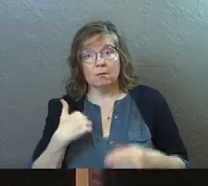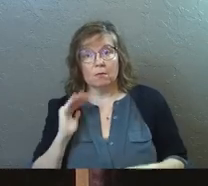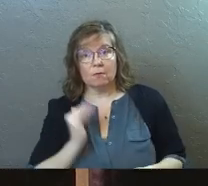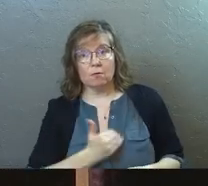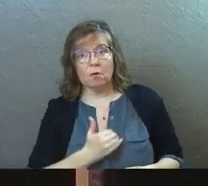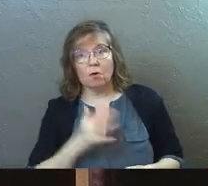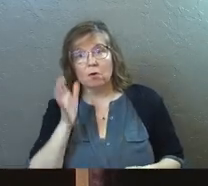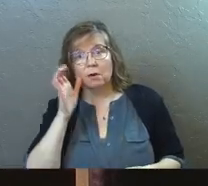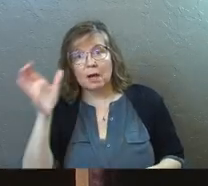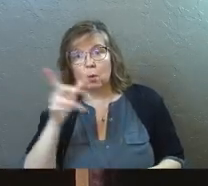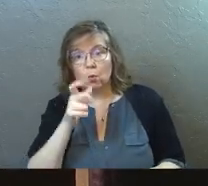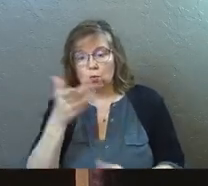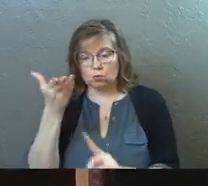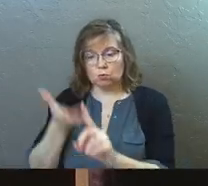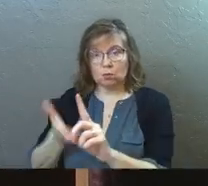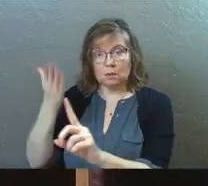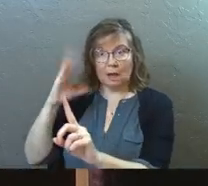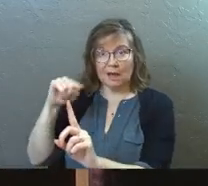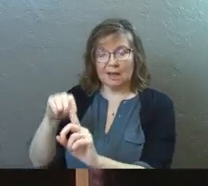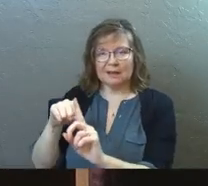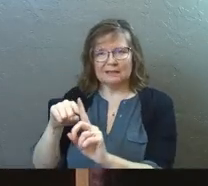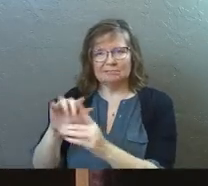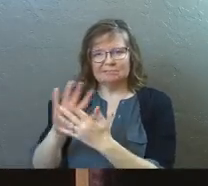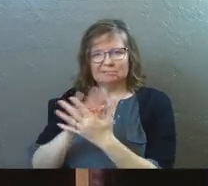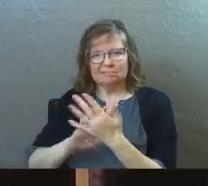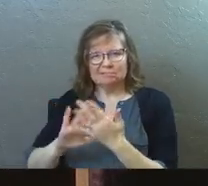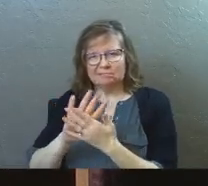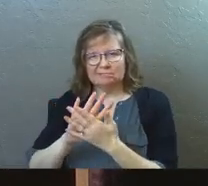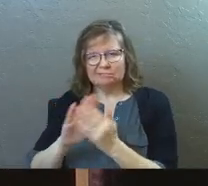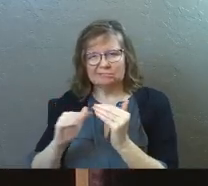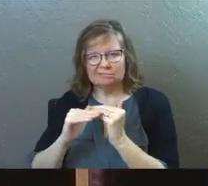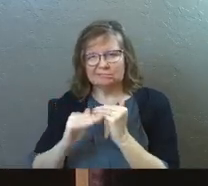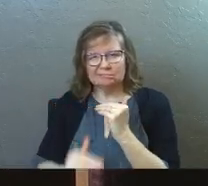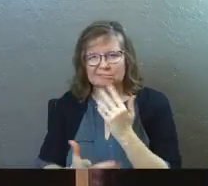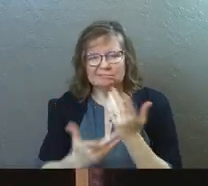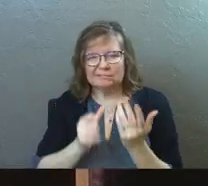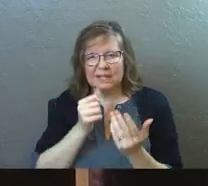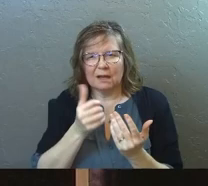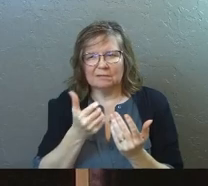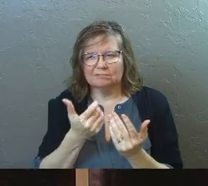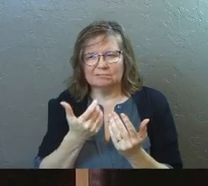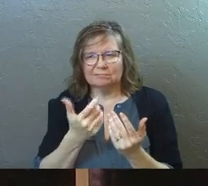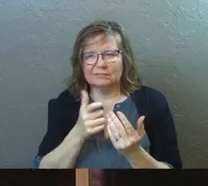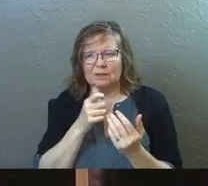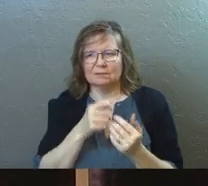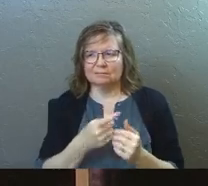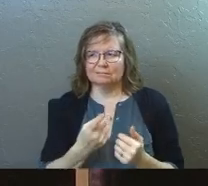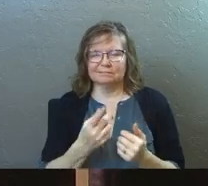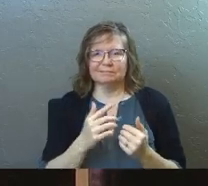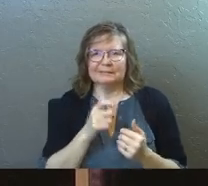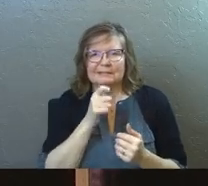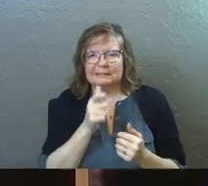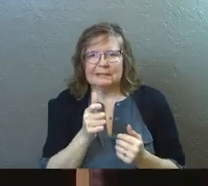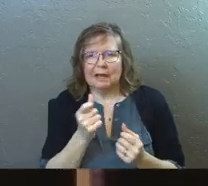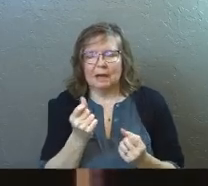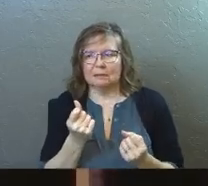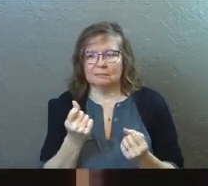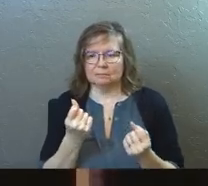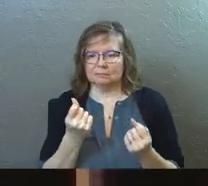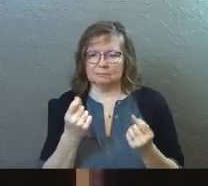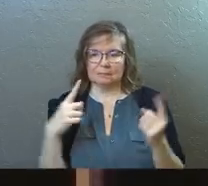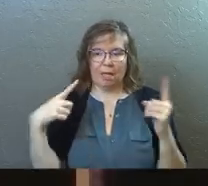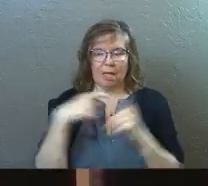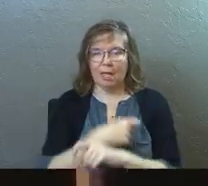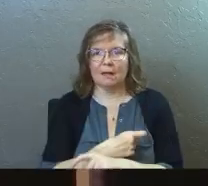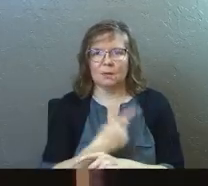of our concepts of who God is, it's a little flat. It's a little two-dimensional. And